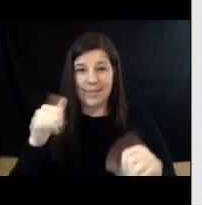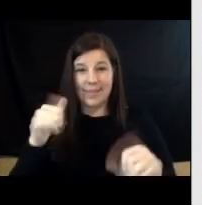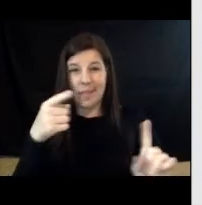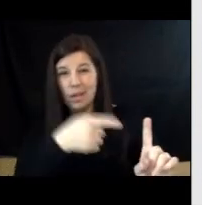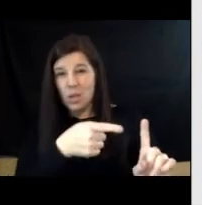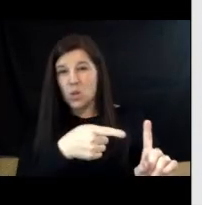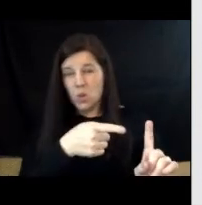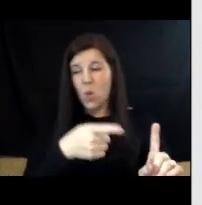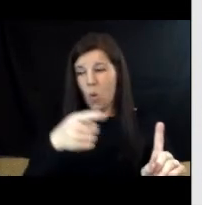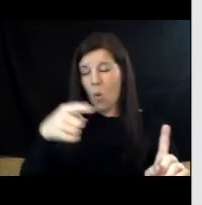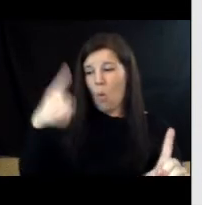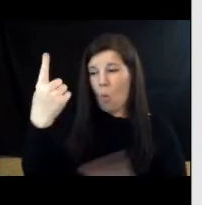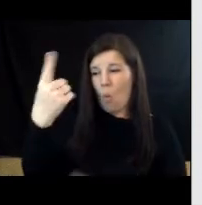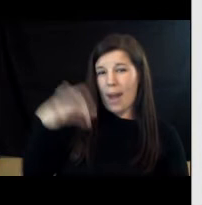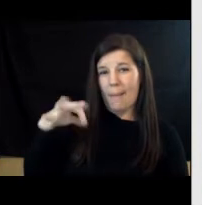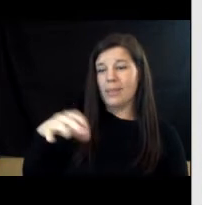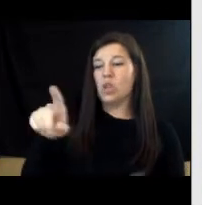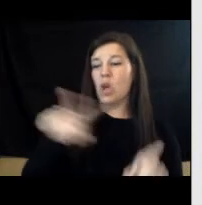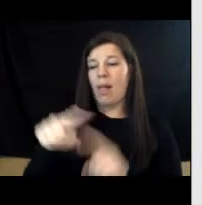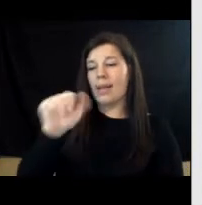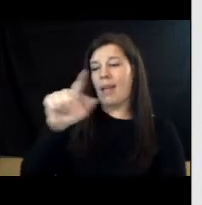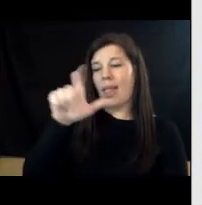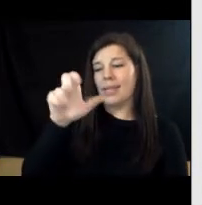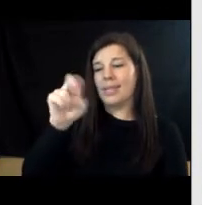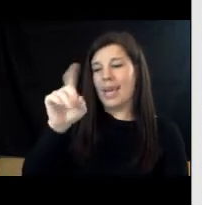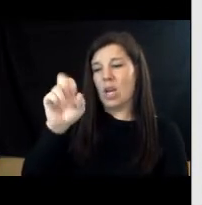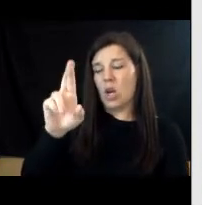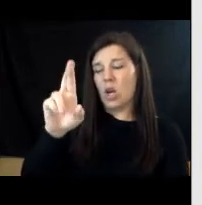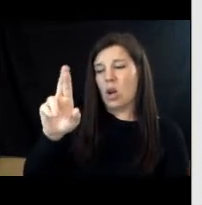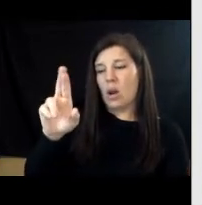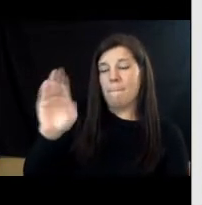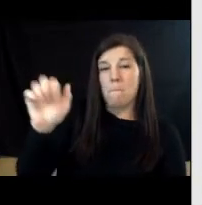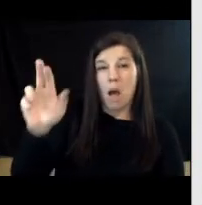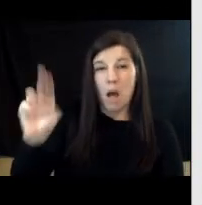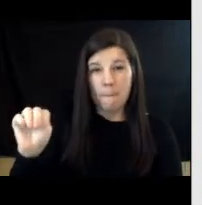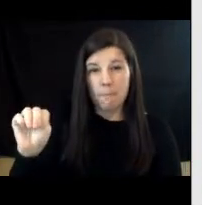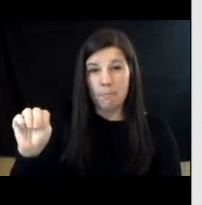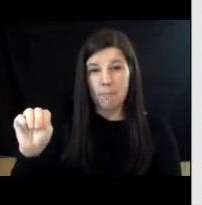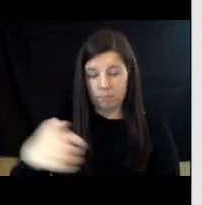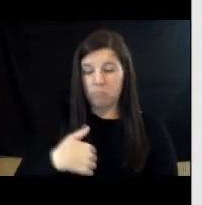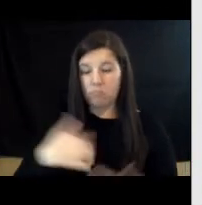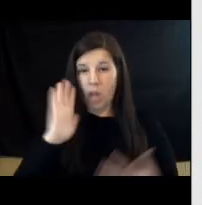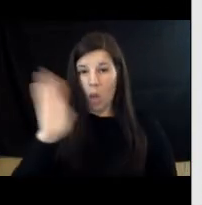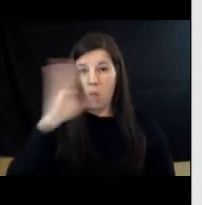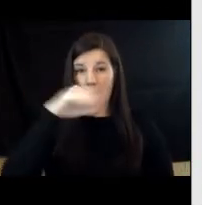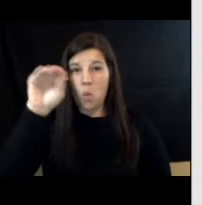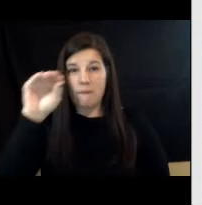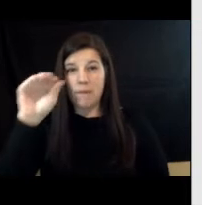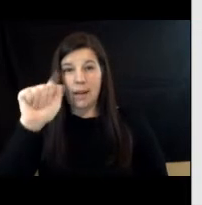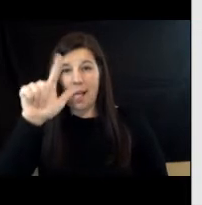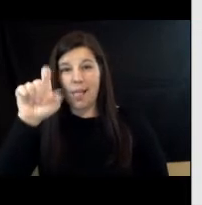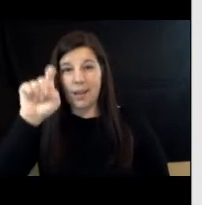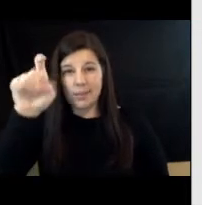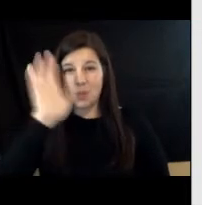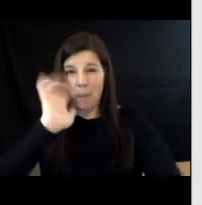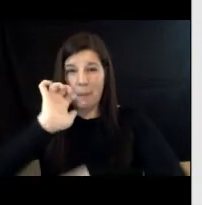also alexander ran bomb for a regular seat on that board uh i'd like to move for alex to be appointed